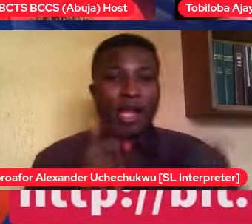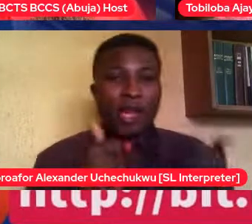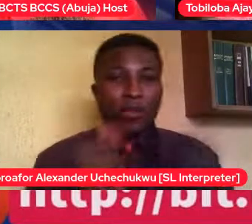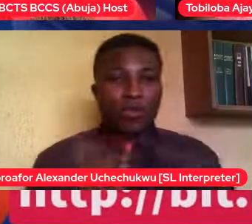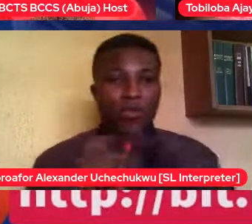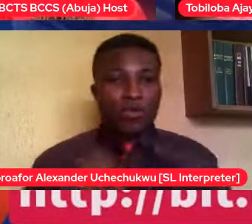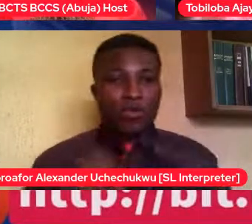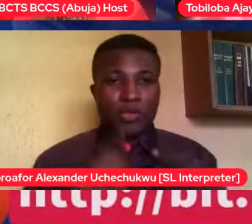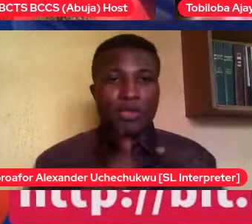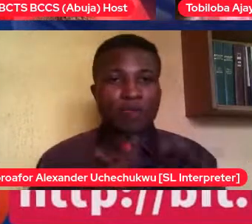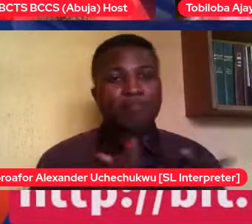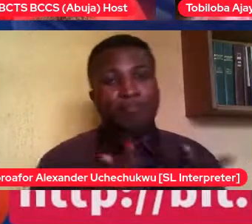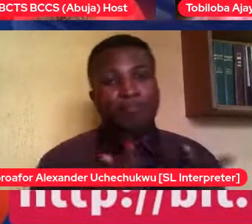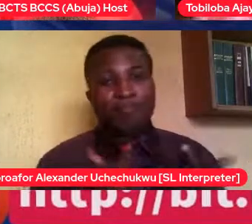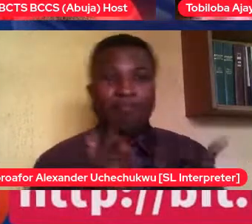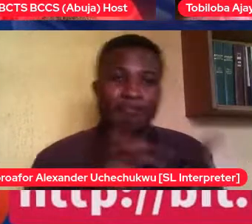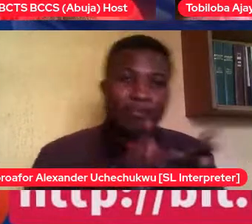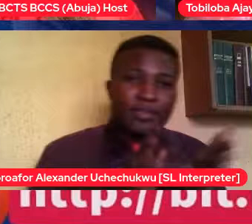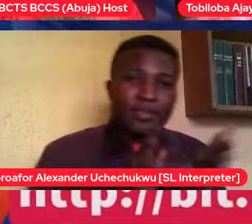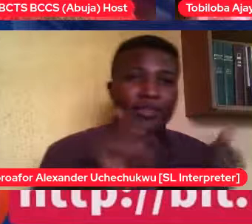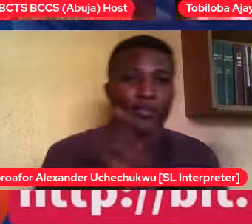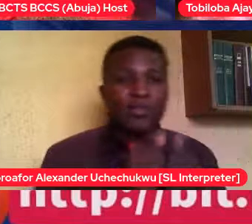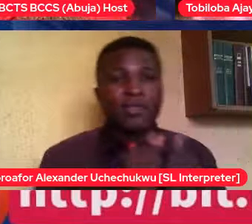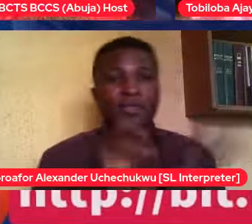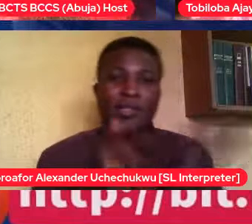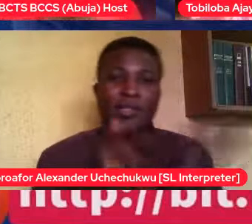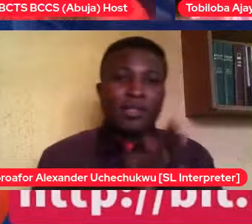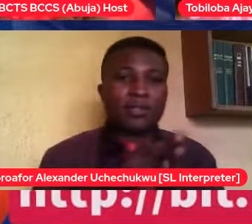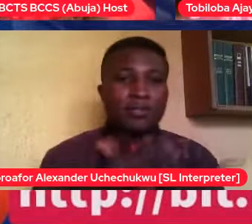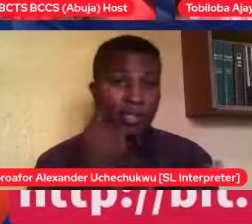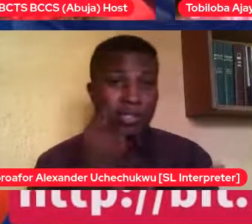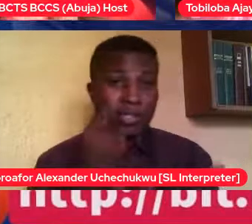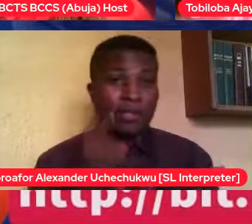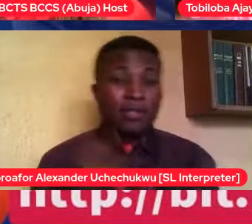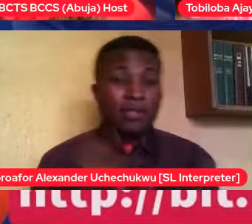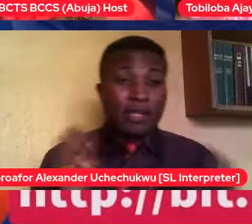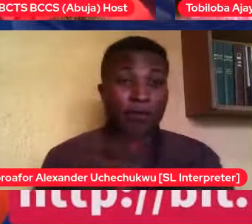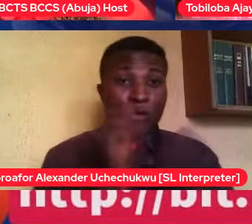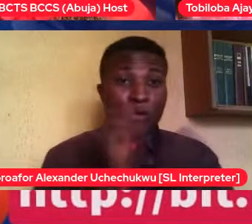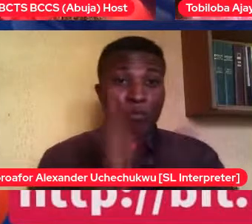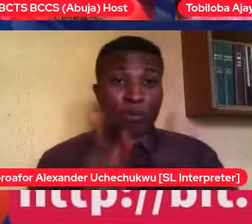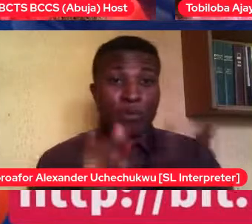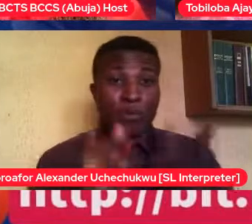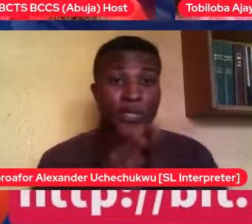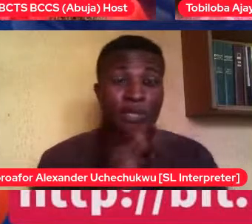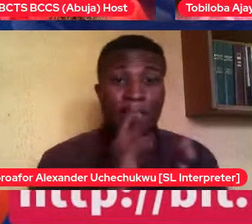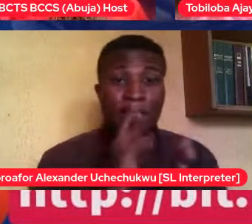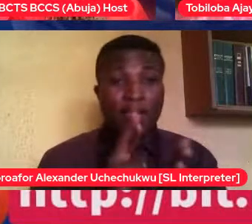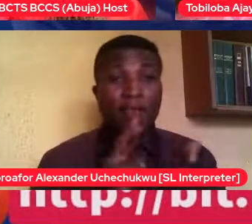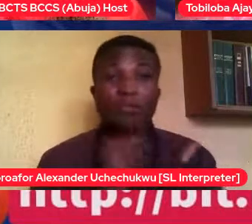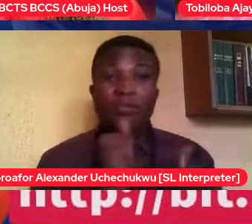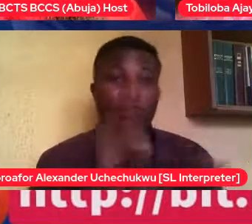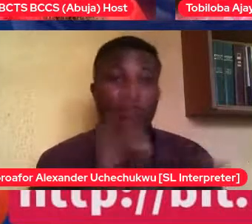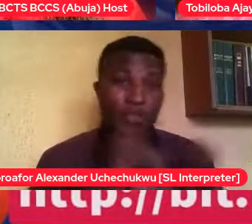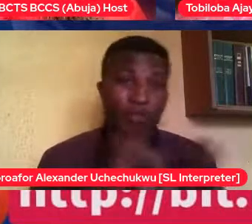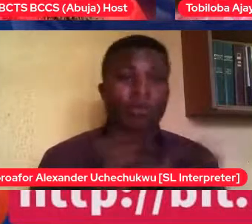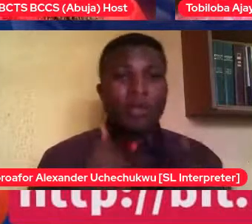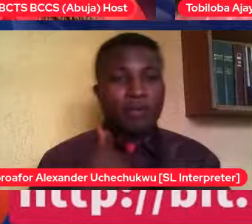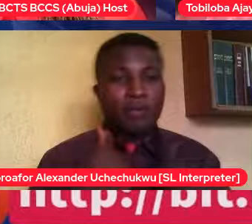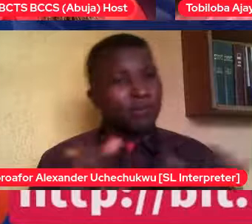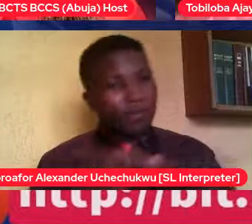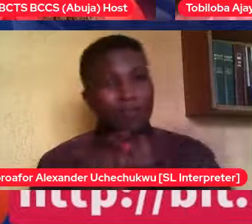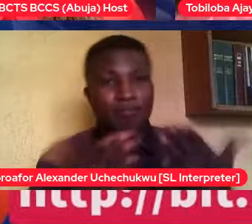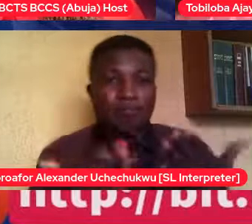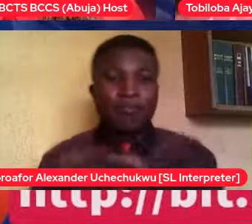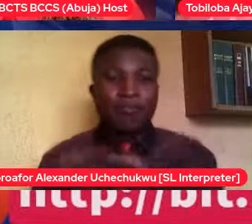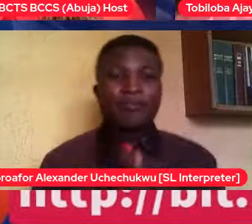without disability also do. I mean, people tell you, you're like, what's wrong with me? Am I not good enough? How do we deal with that? So I'll go quickly to the comments because I saw some